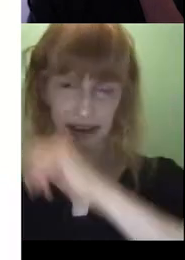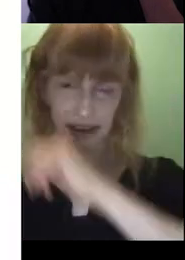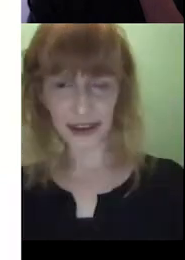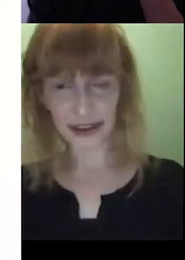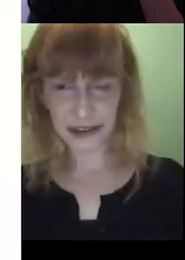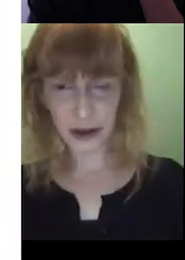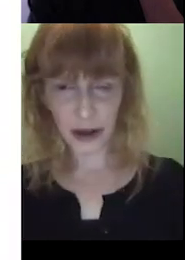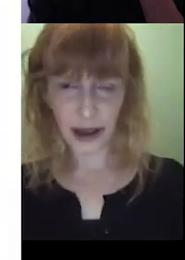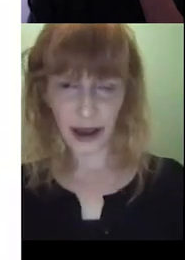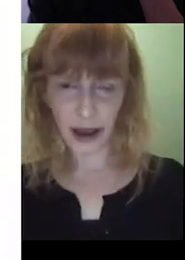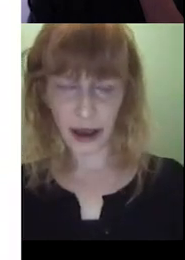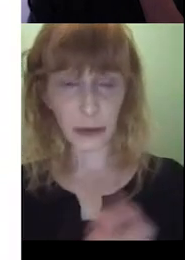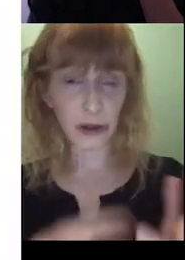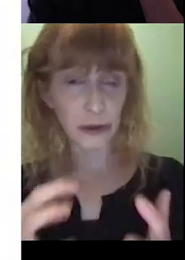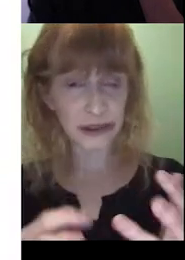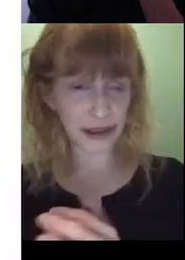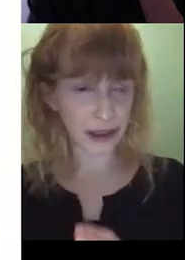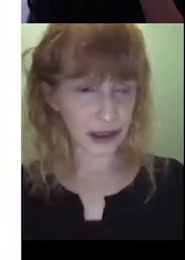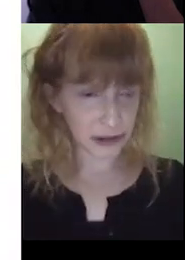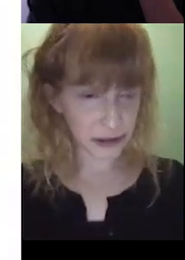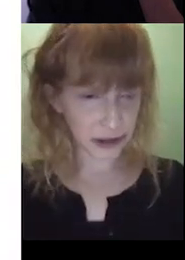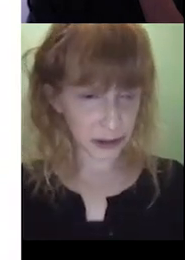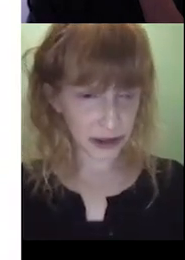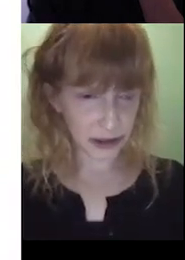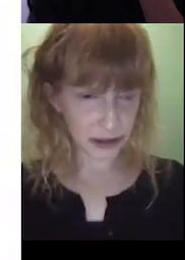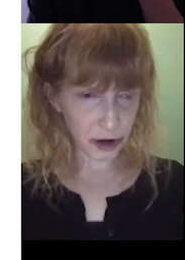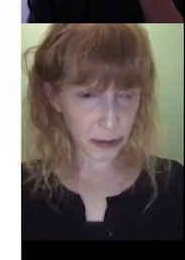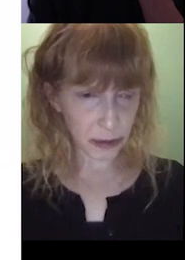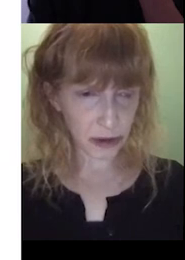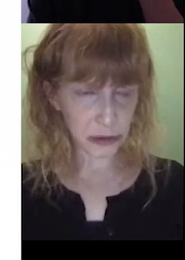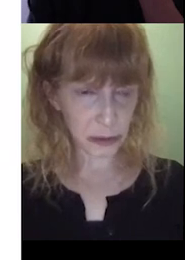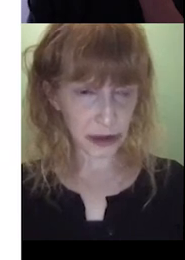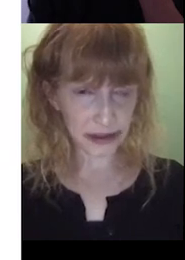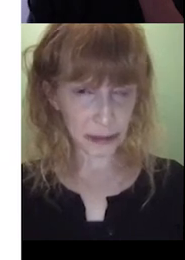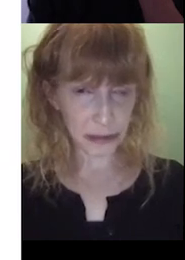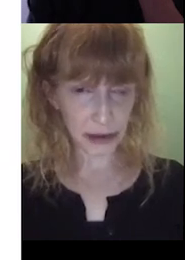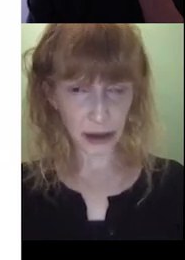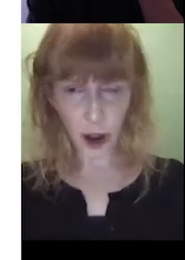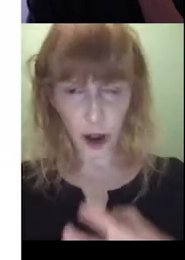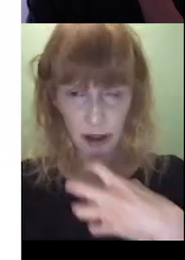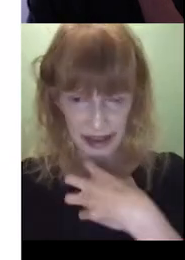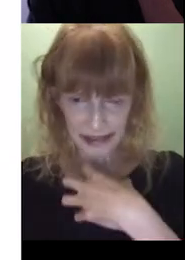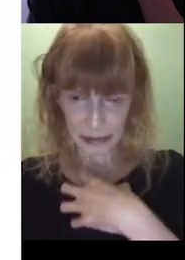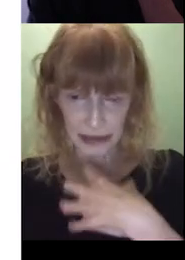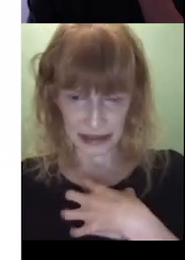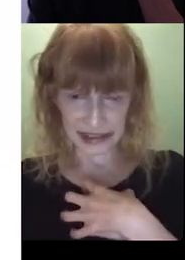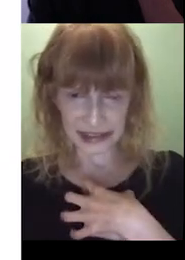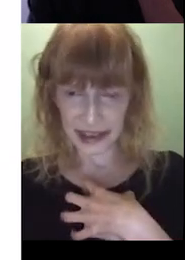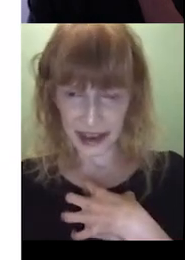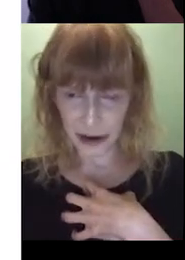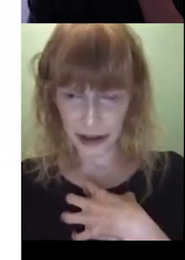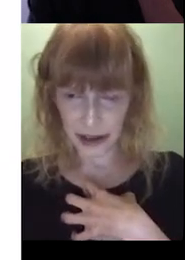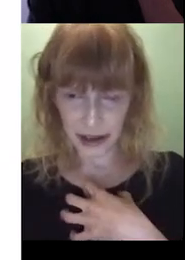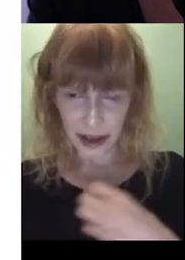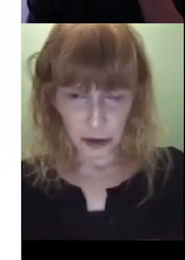the stairs. Uh, and then what I was thinking here to think about our describing words, we might say something like, oh, that's a bit